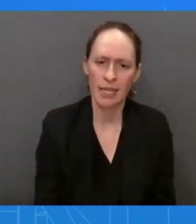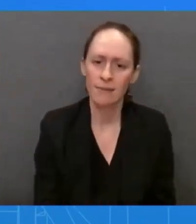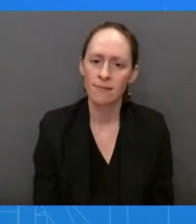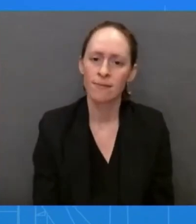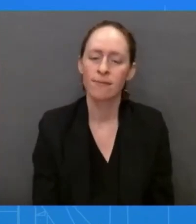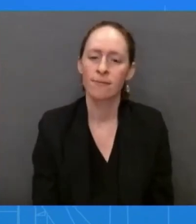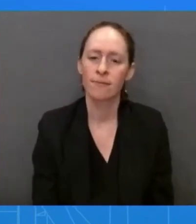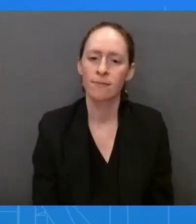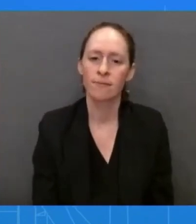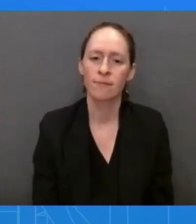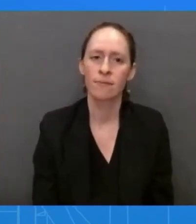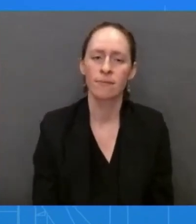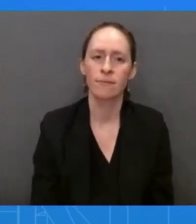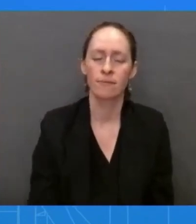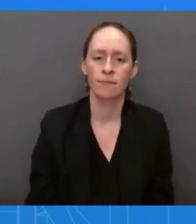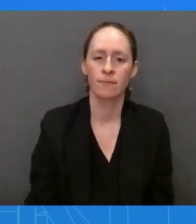there's a sense of urgency we all share.